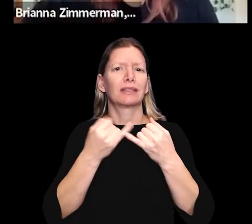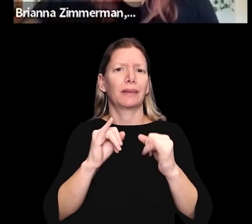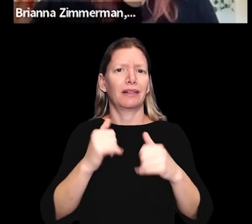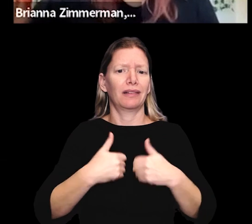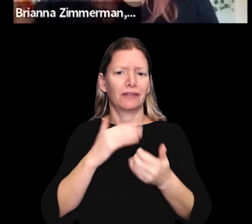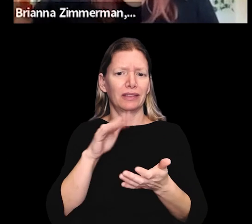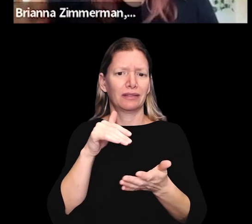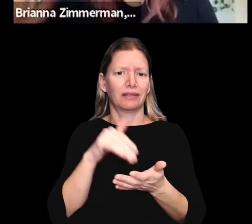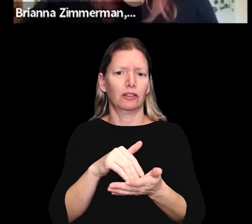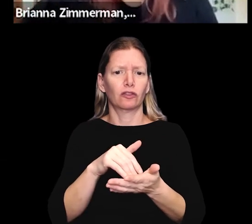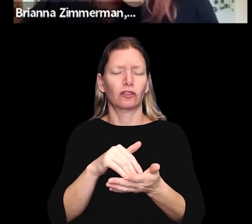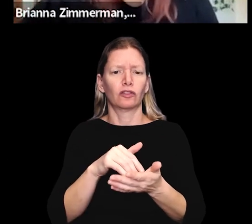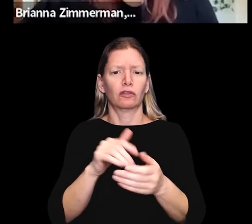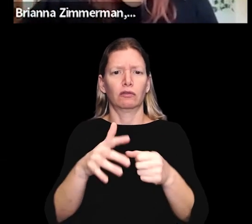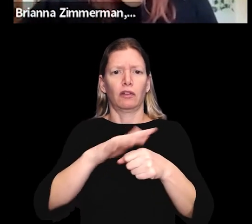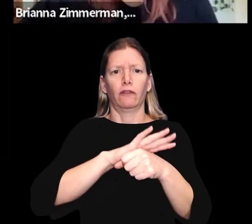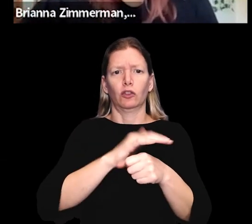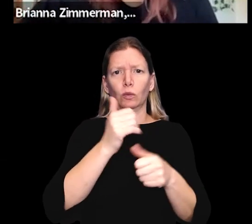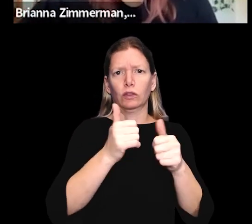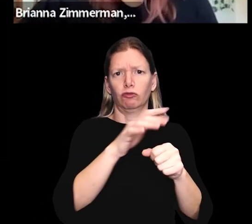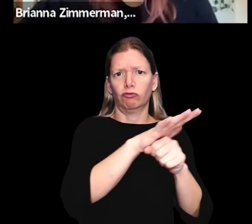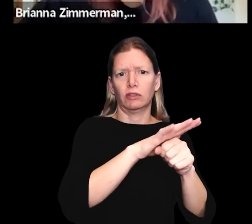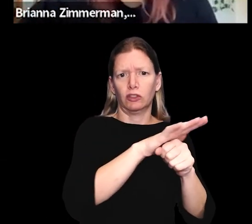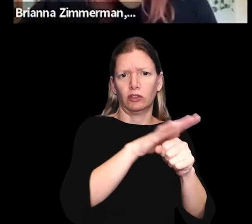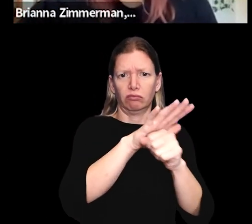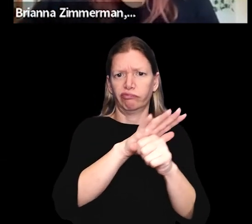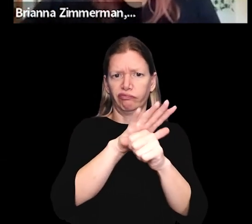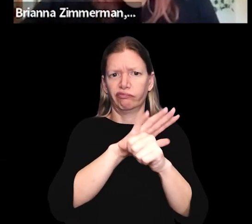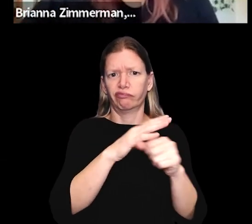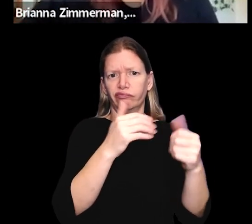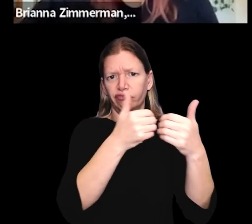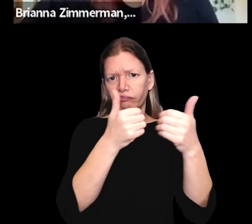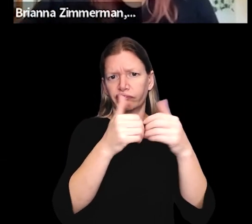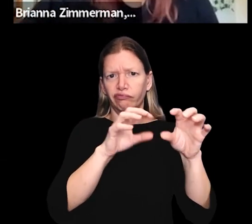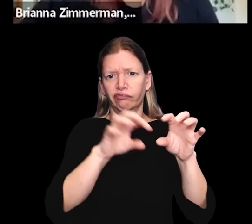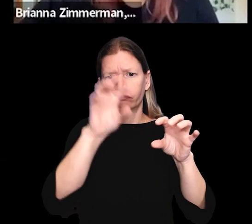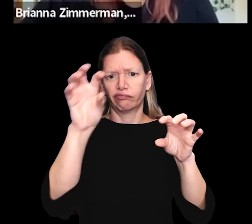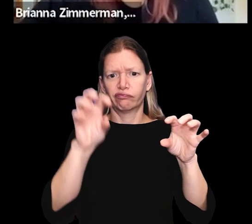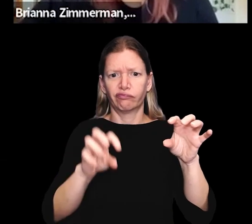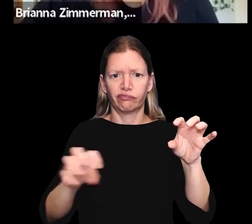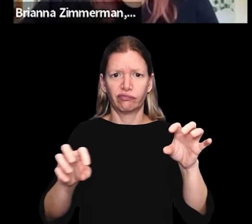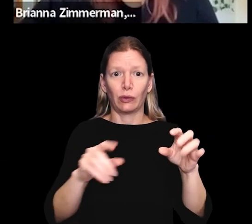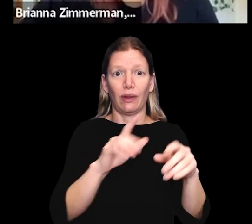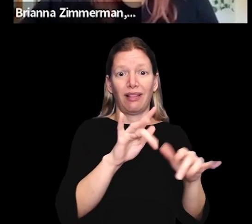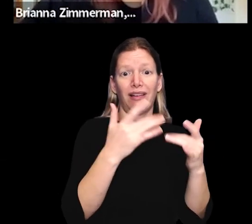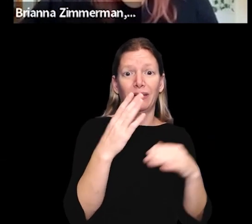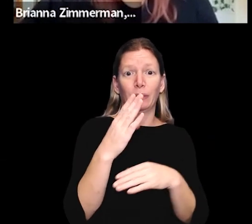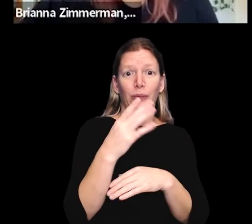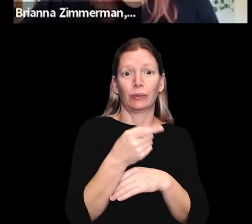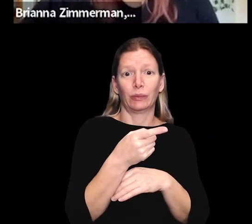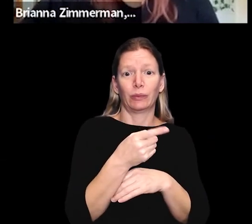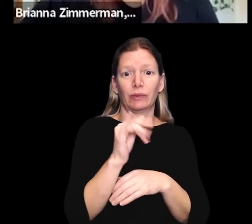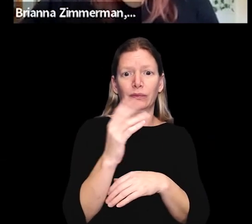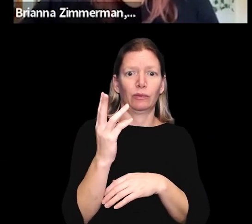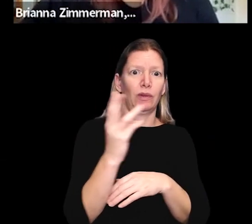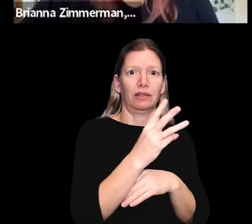outlines which independent living center is covered by which region. So in light blue, we have ad lib covering pits field